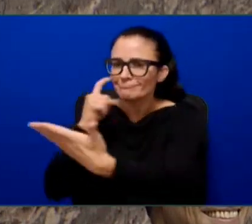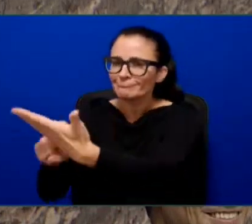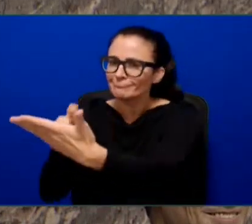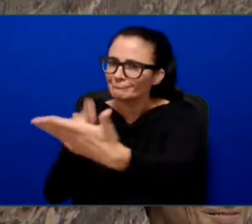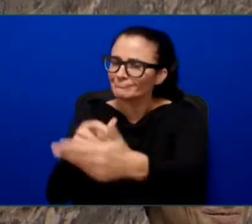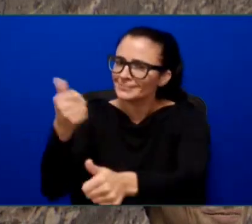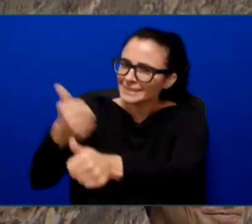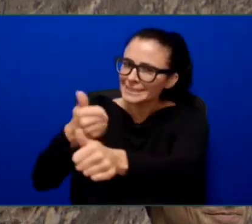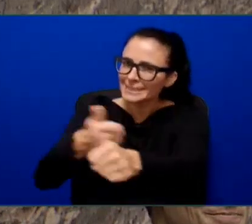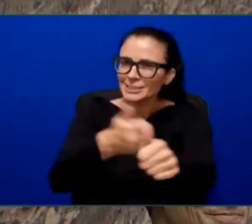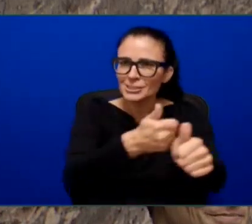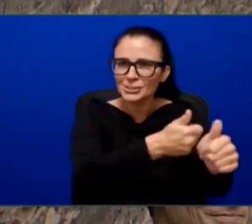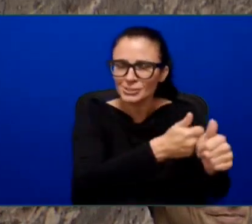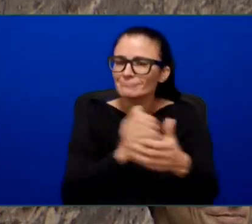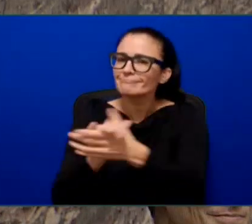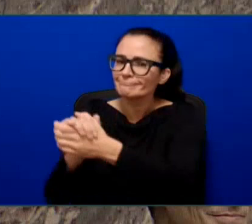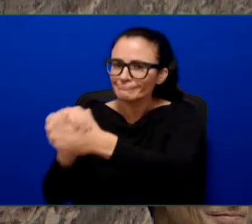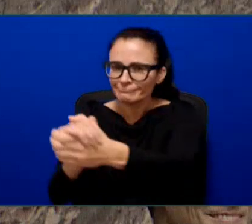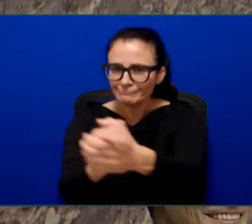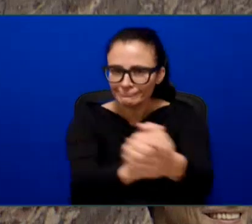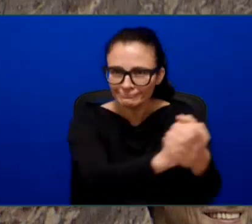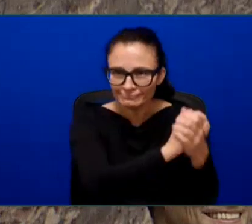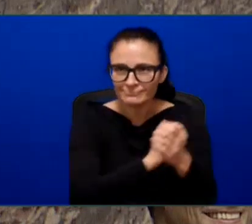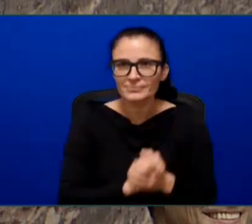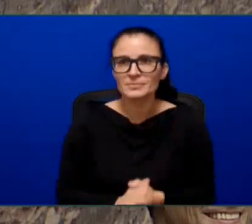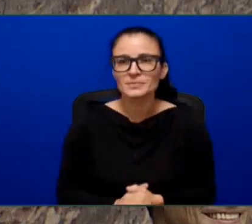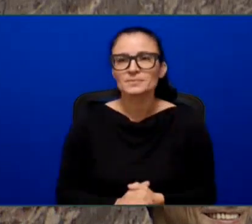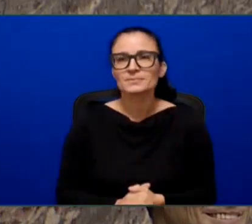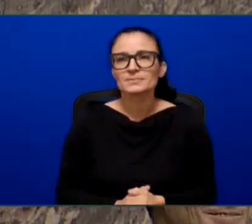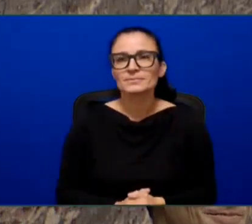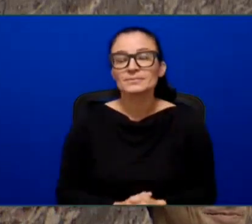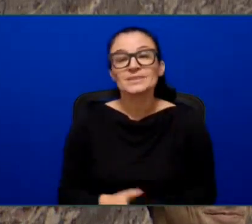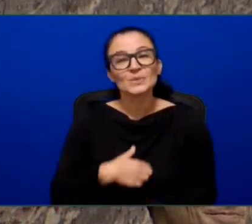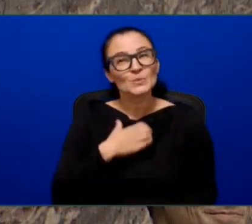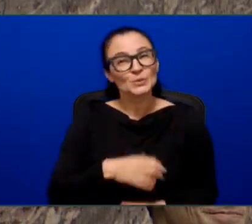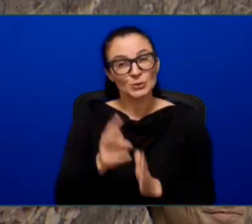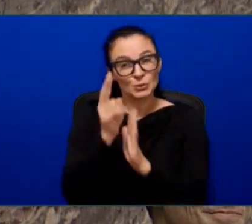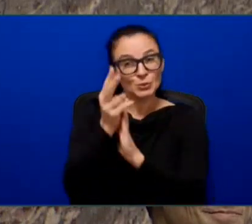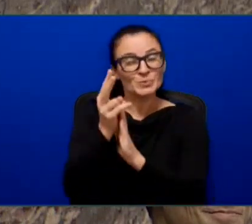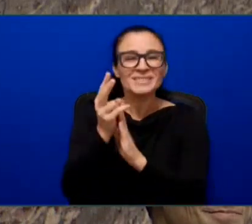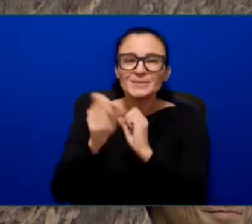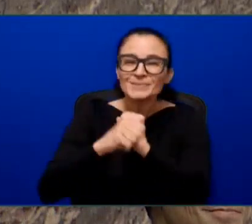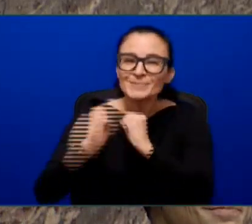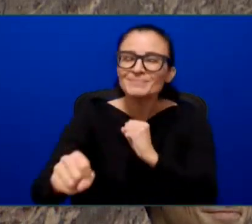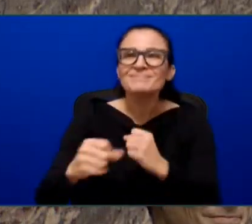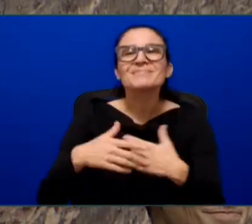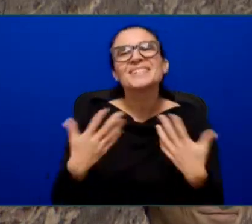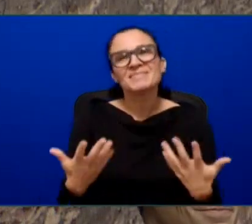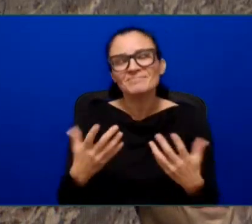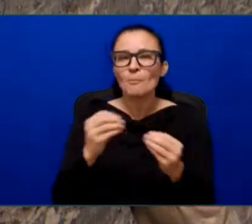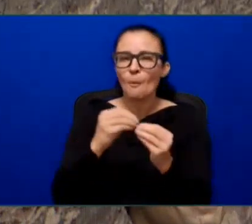sorry that in just two minutes I don't have the opportunity to do the justice that each of you deserve.